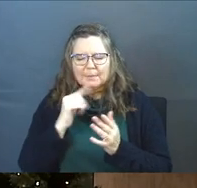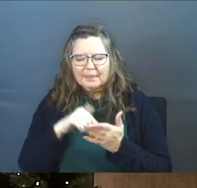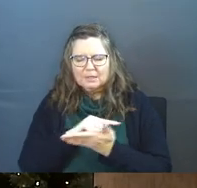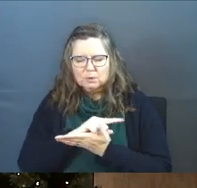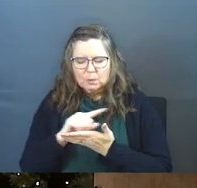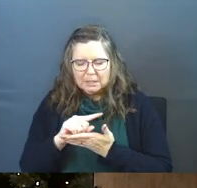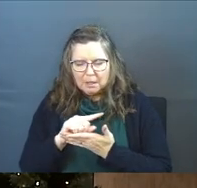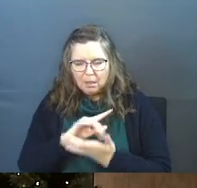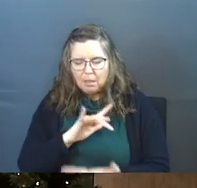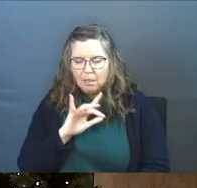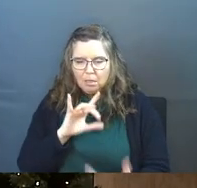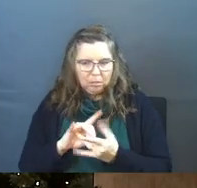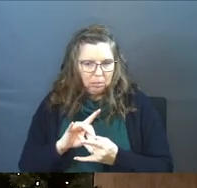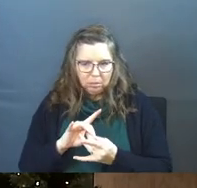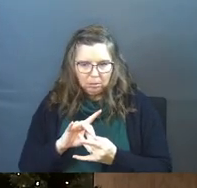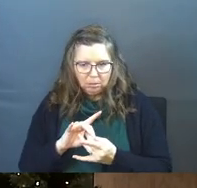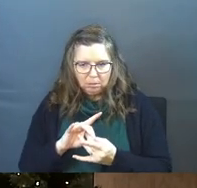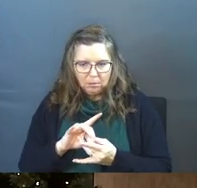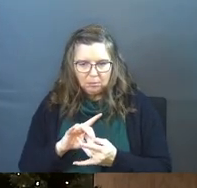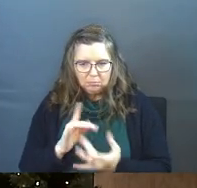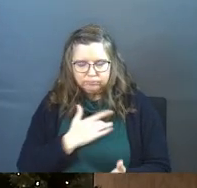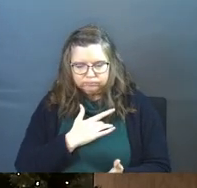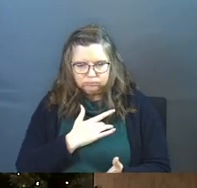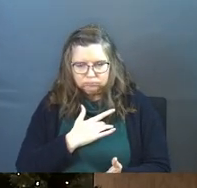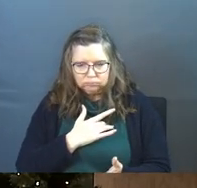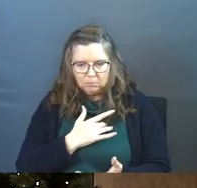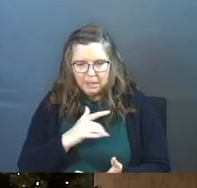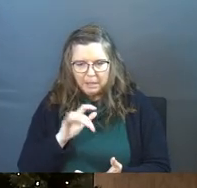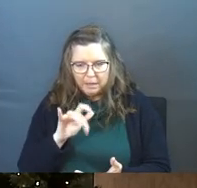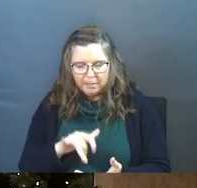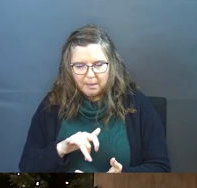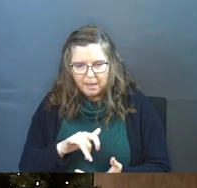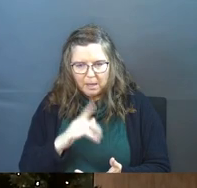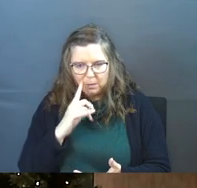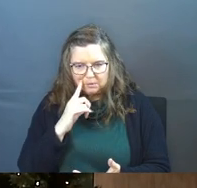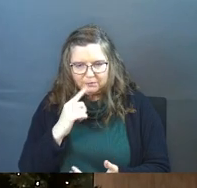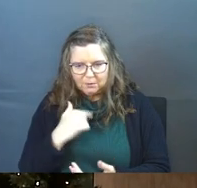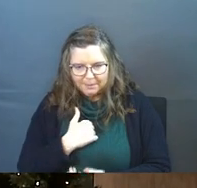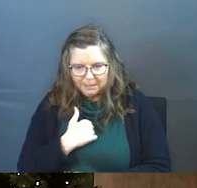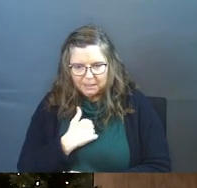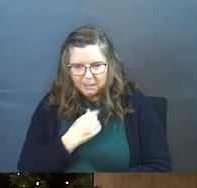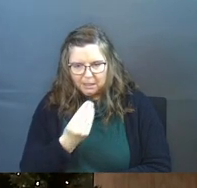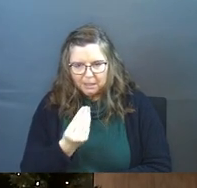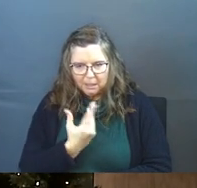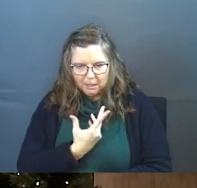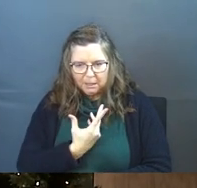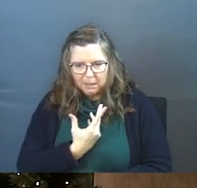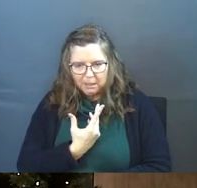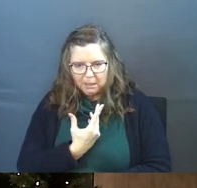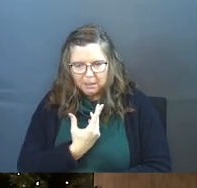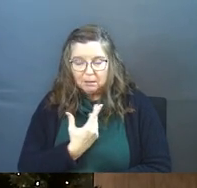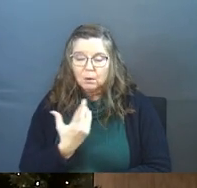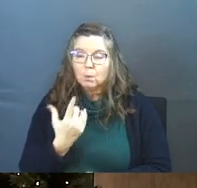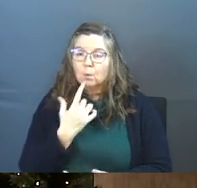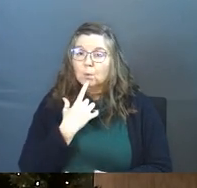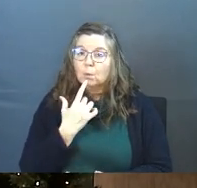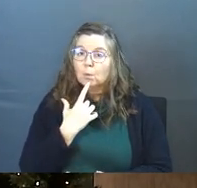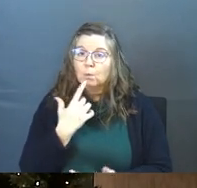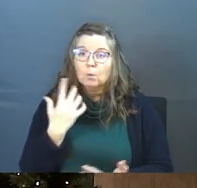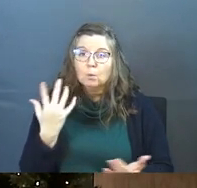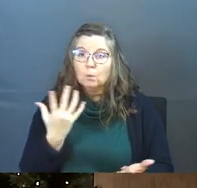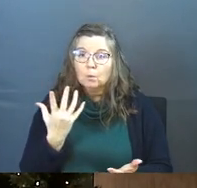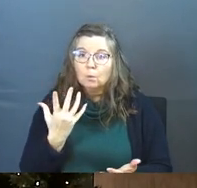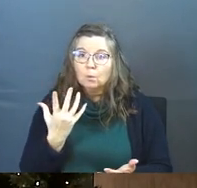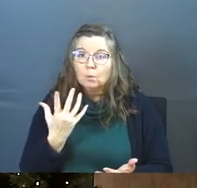this week, but that was just for me. And what are you saying? You're